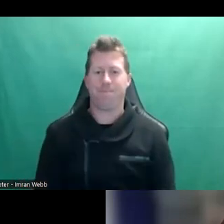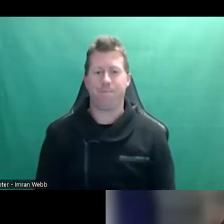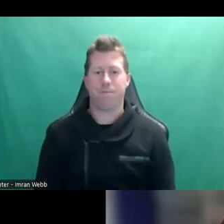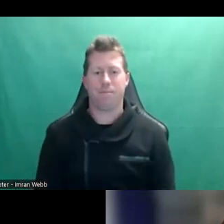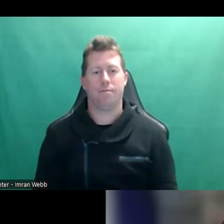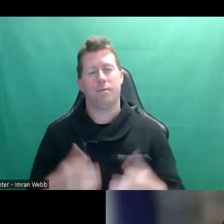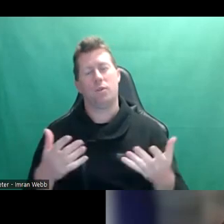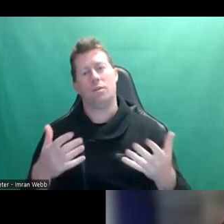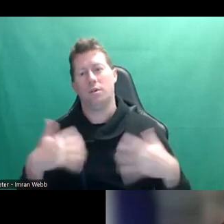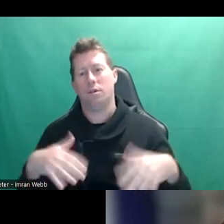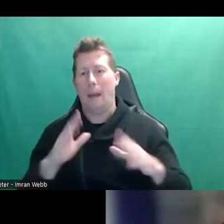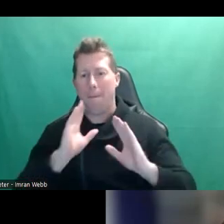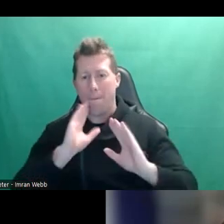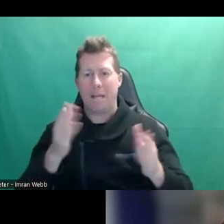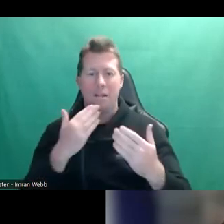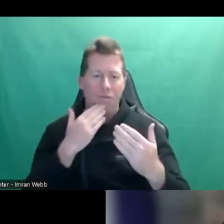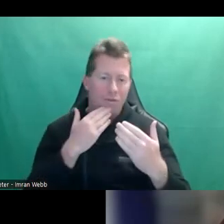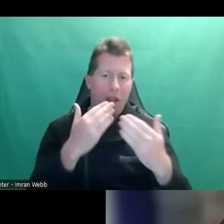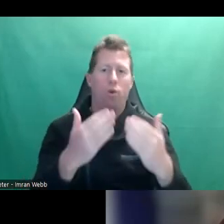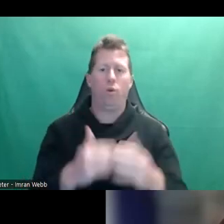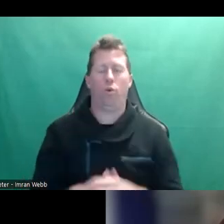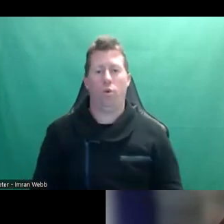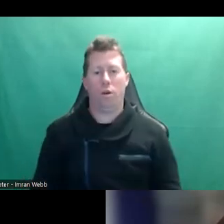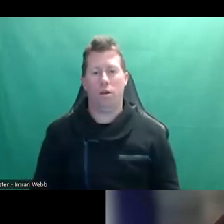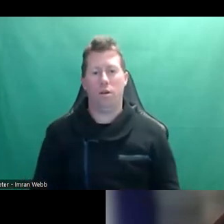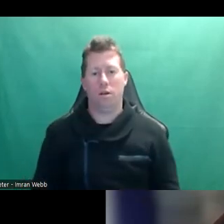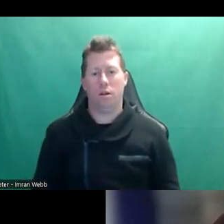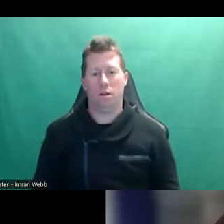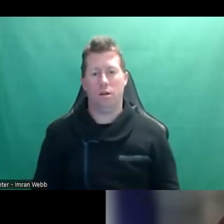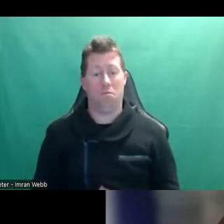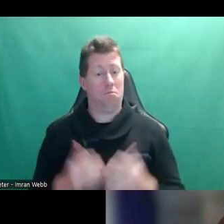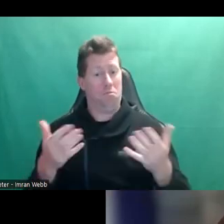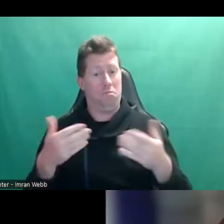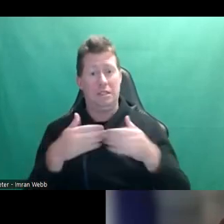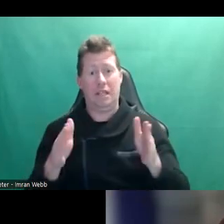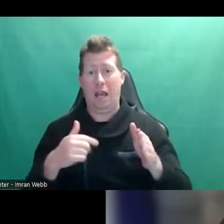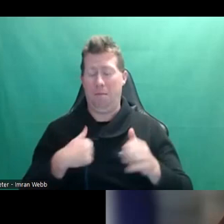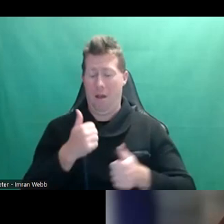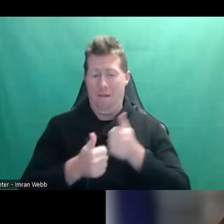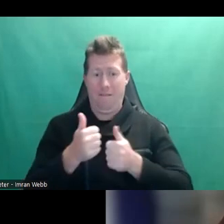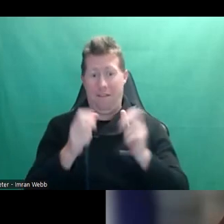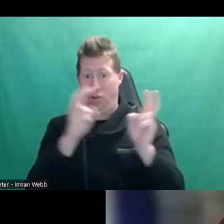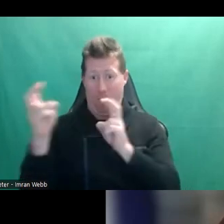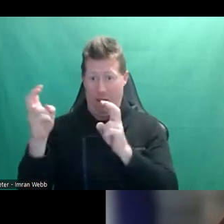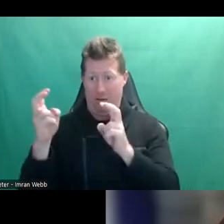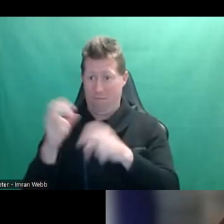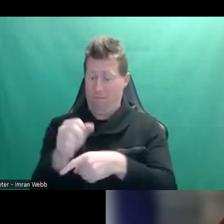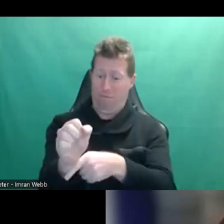Amazing. Thank you both so much. So let's start off with my favorite topic, which is consent.